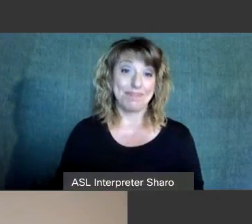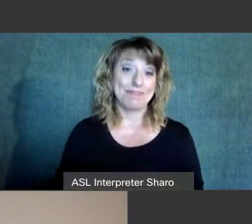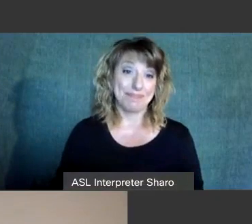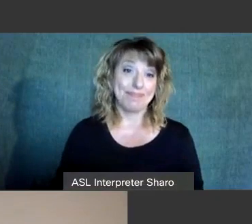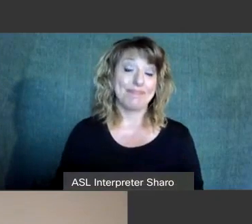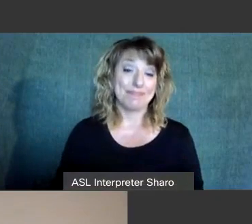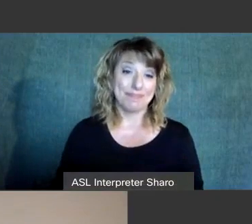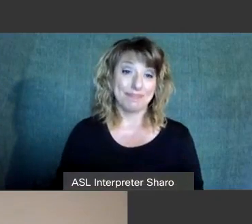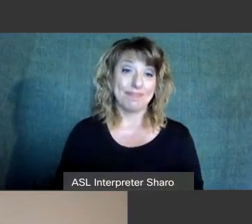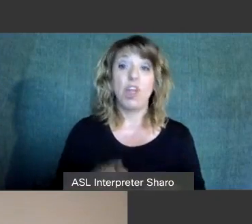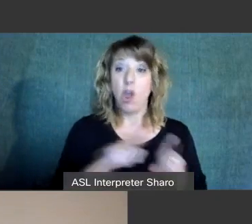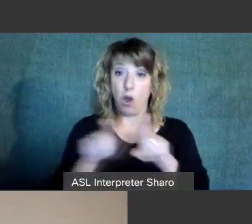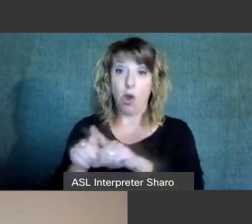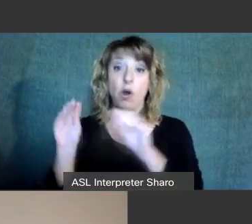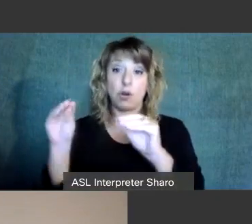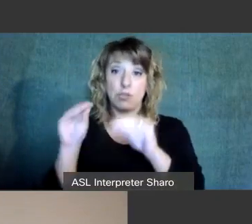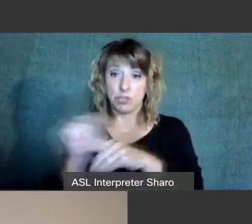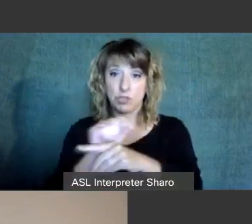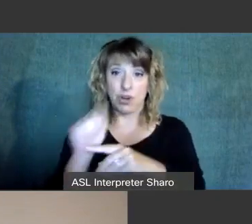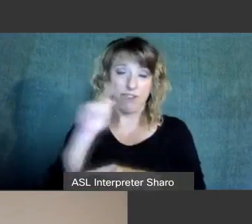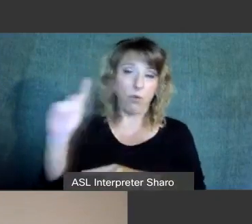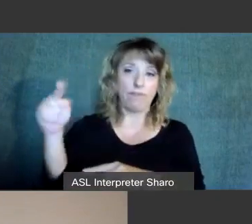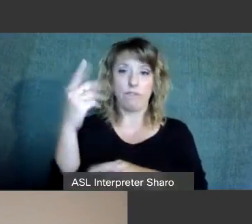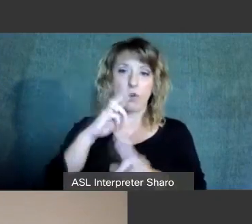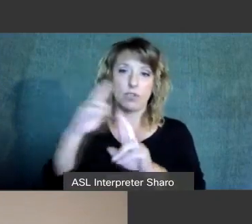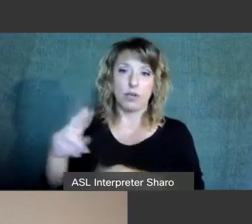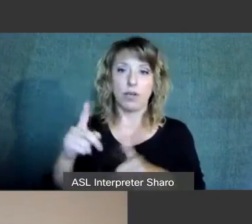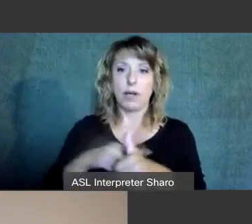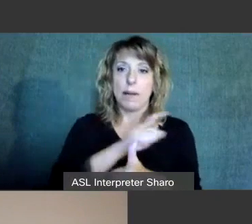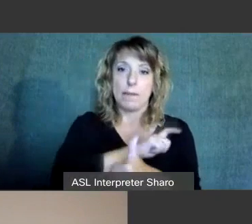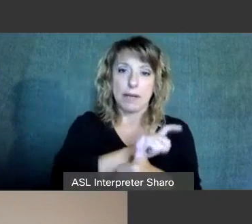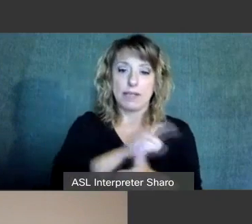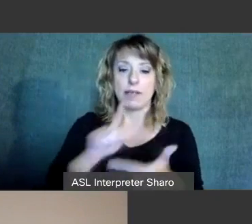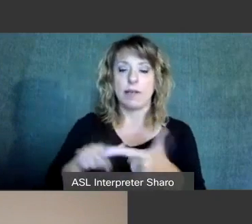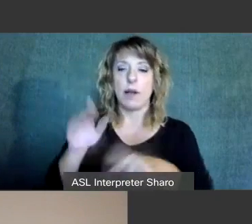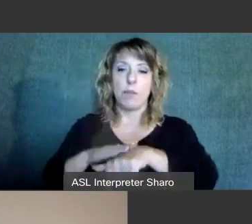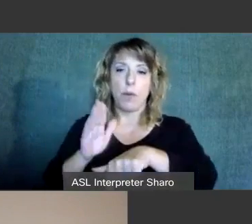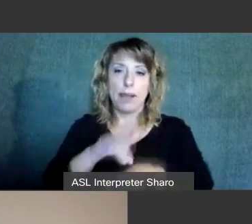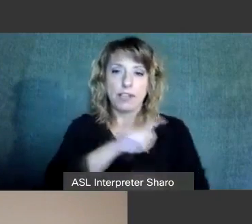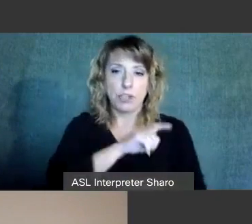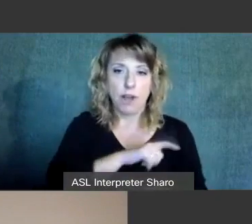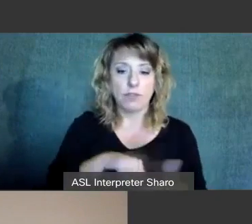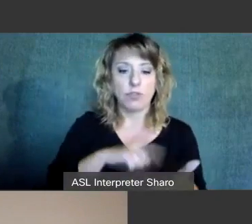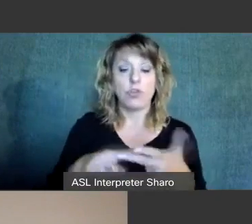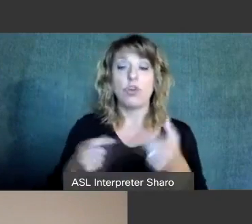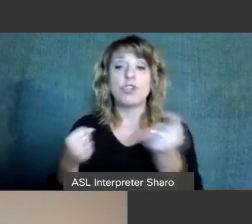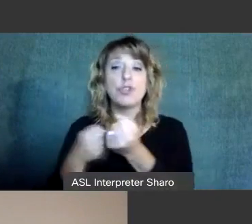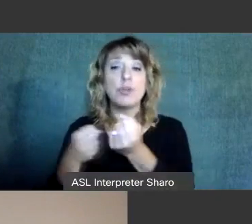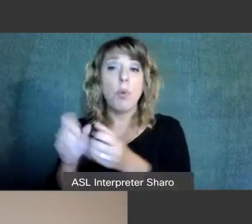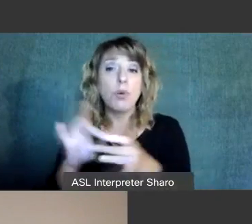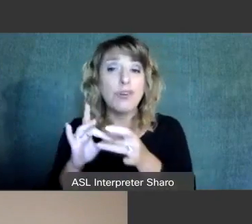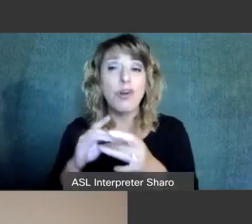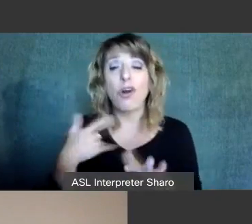first responders that would include police officers, probation officers, supports coordinators, corrections